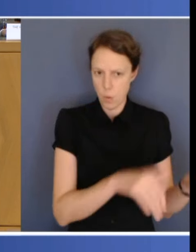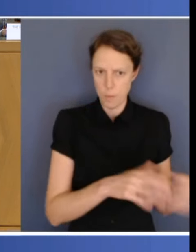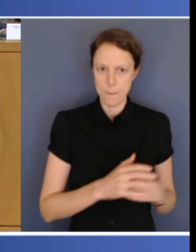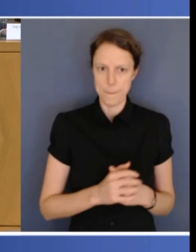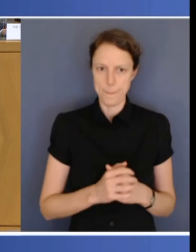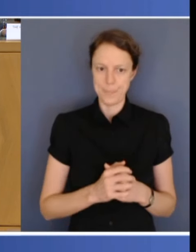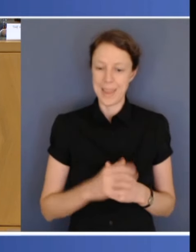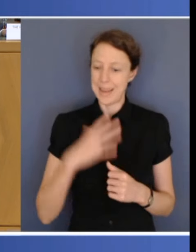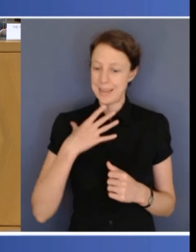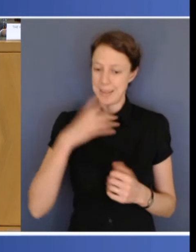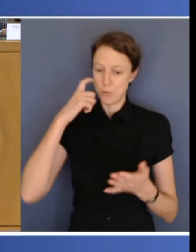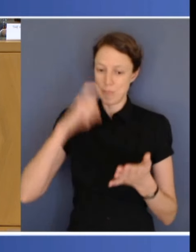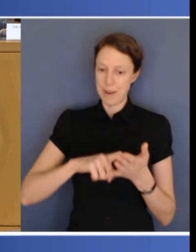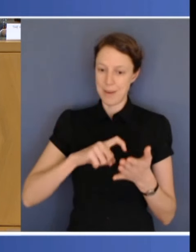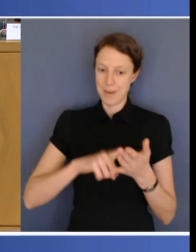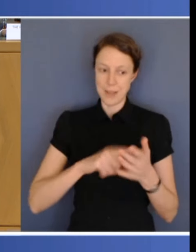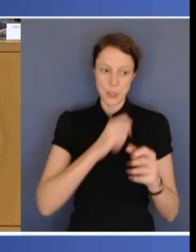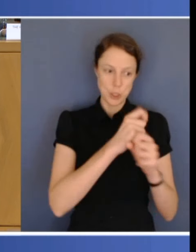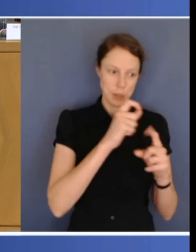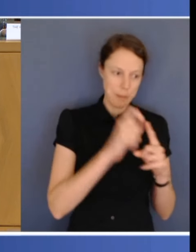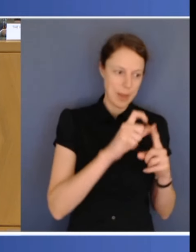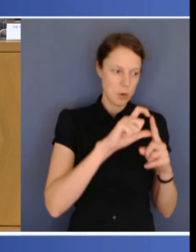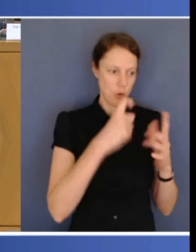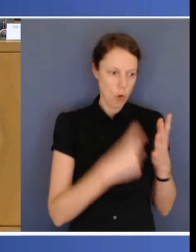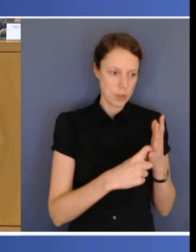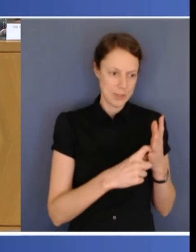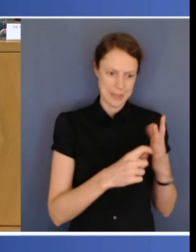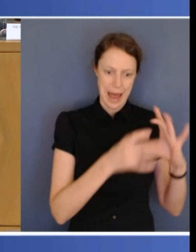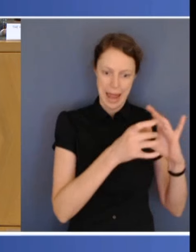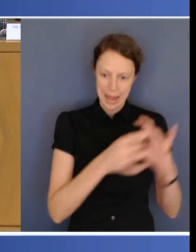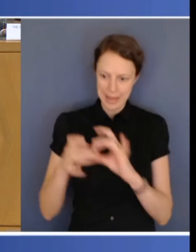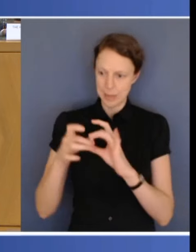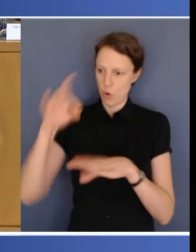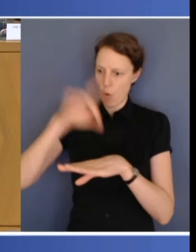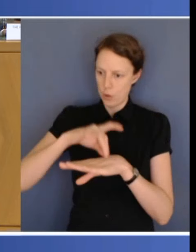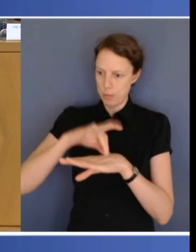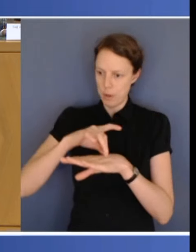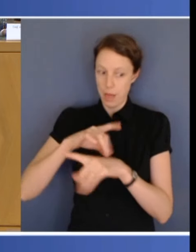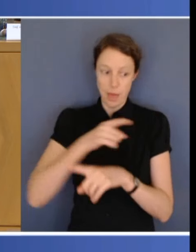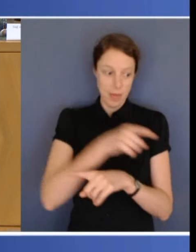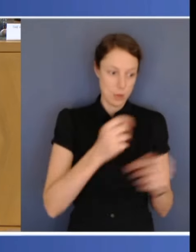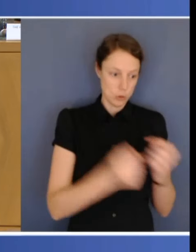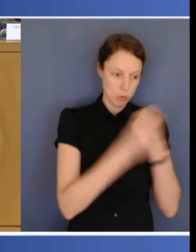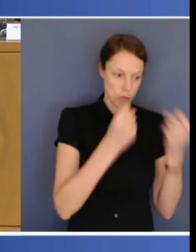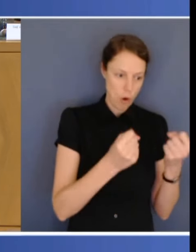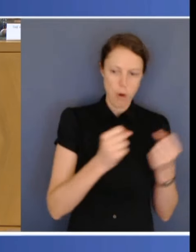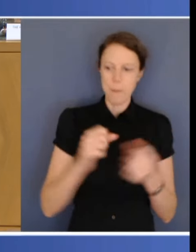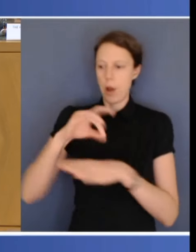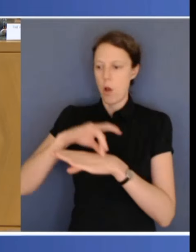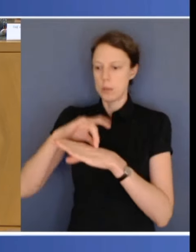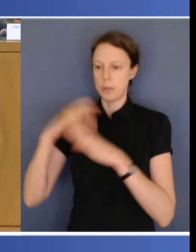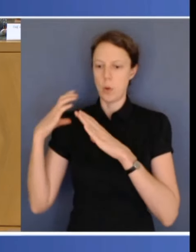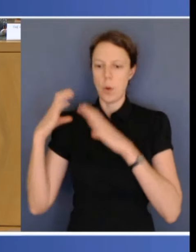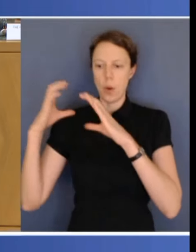are linked, and that we need to strengthen primary care in order to take pressure off hospitals. But they need both.